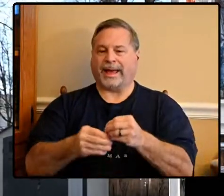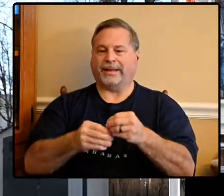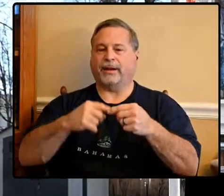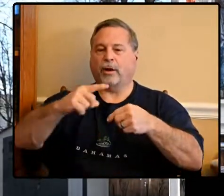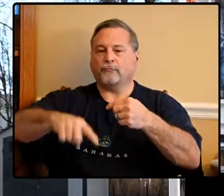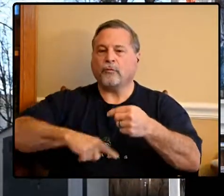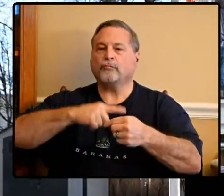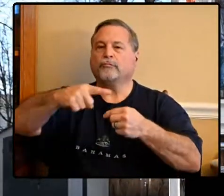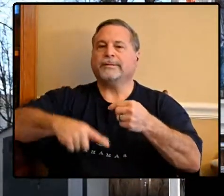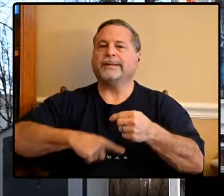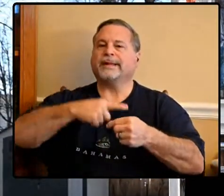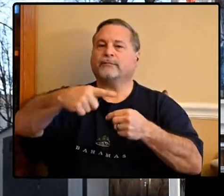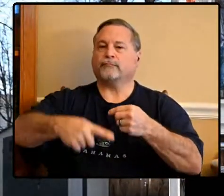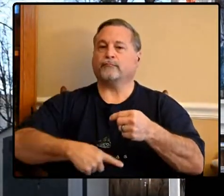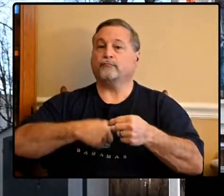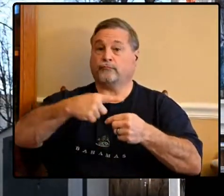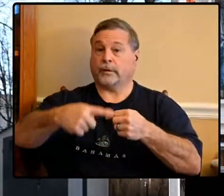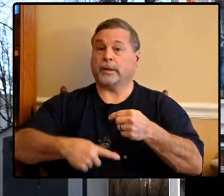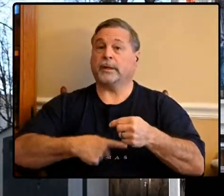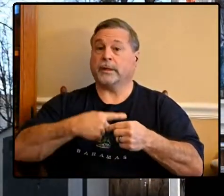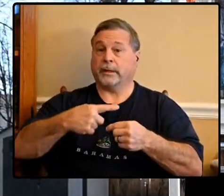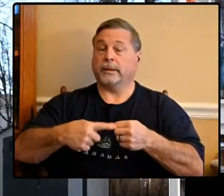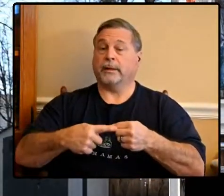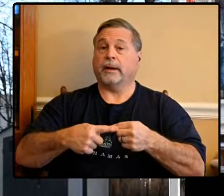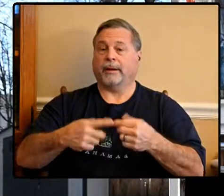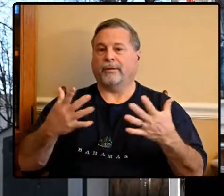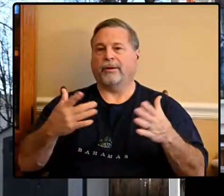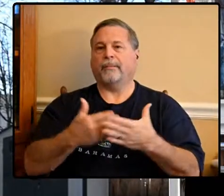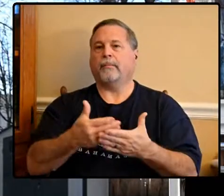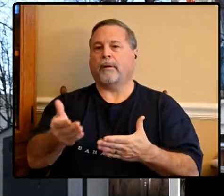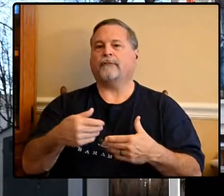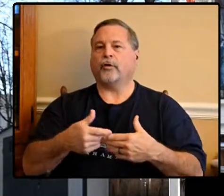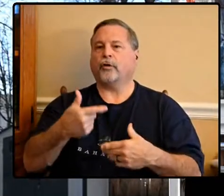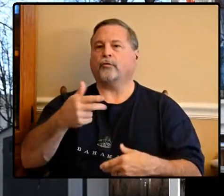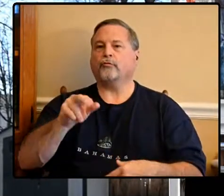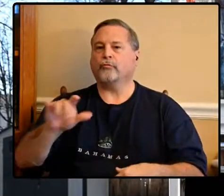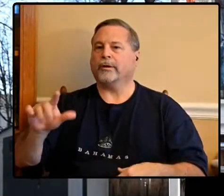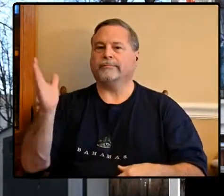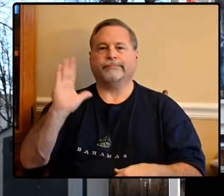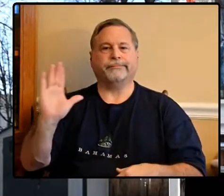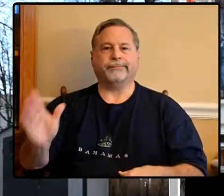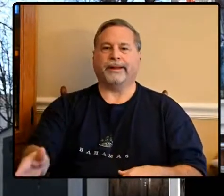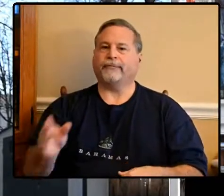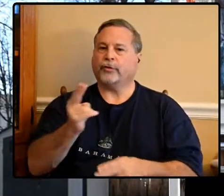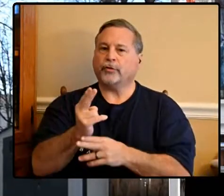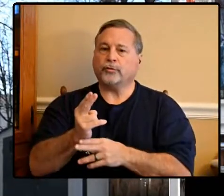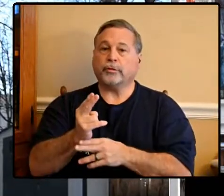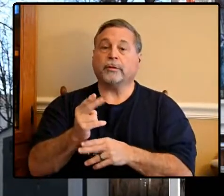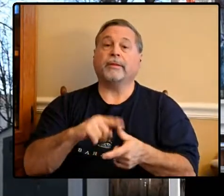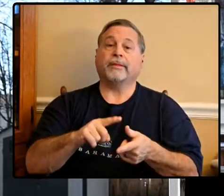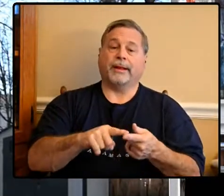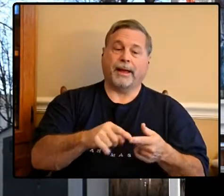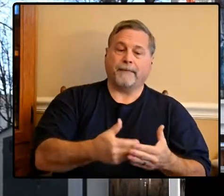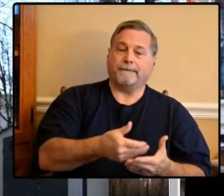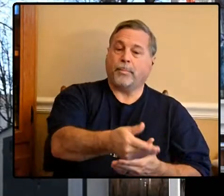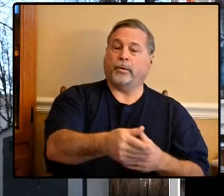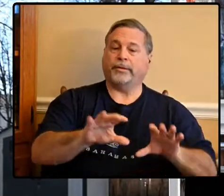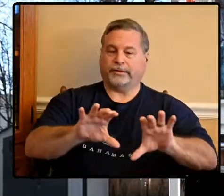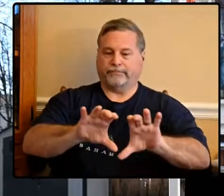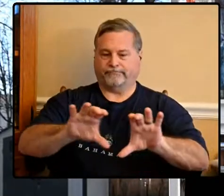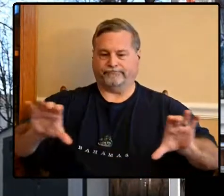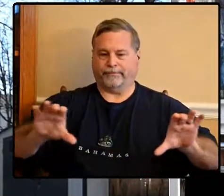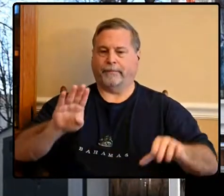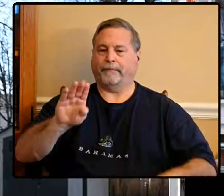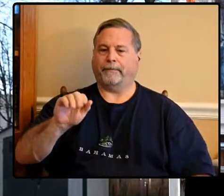unit since I have one for the grill never used it and then I bought this basket I filled it